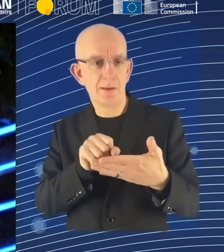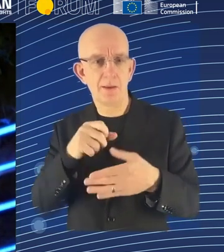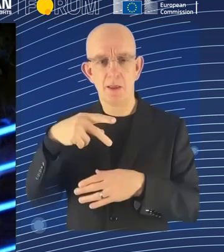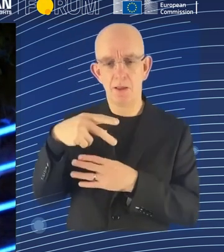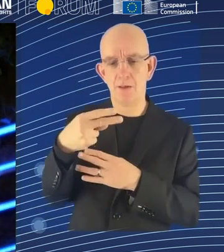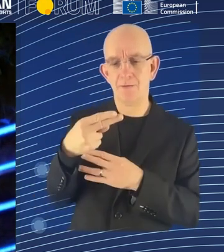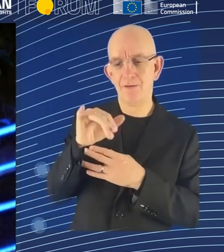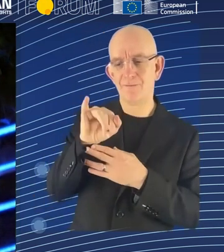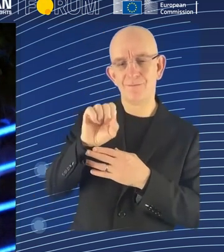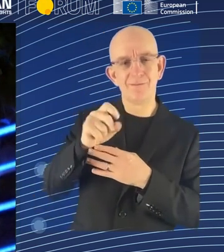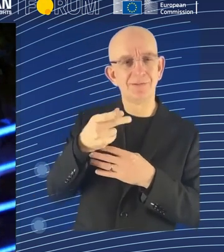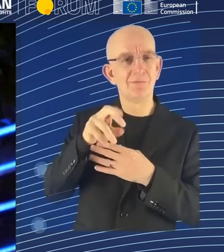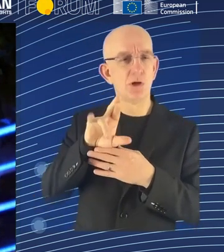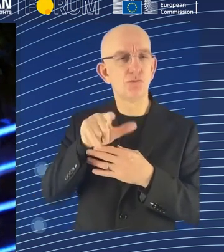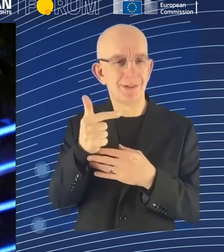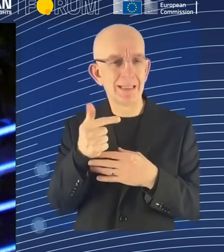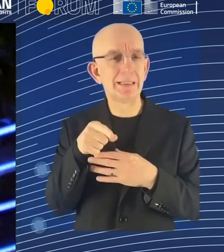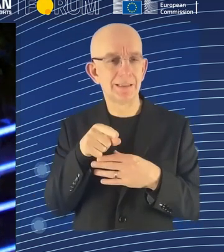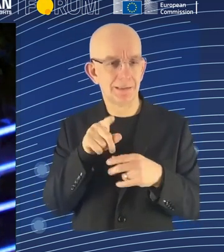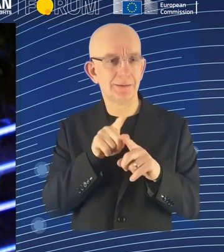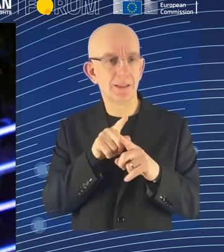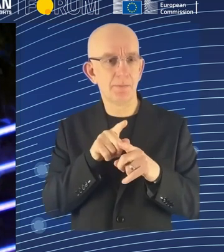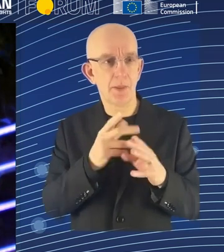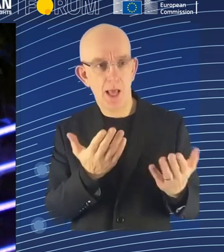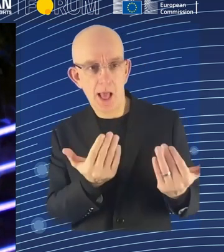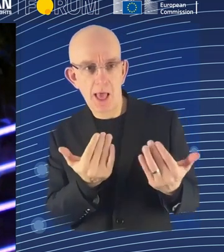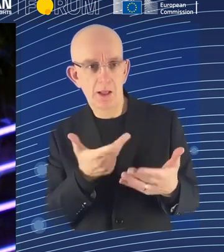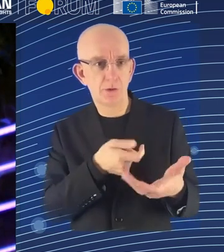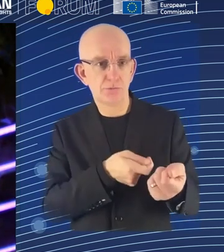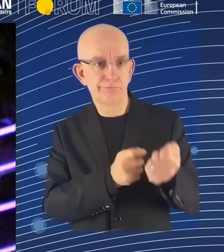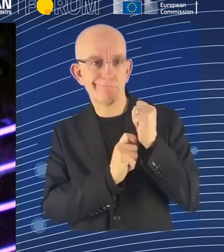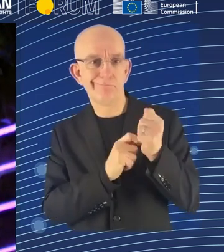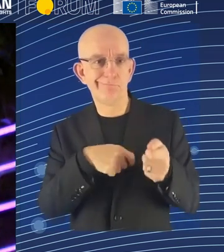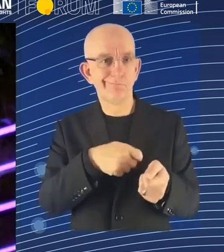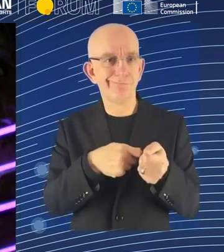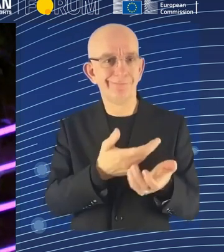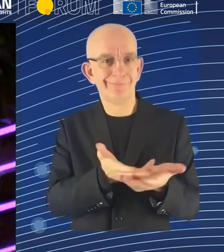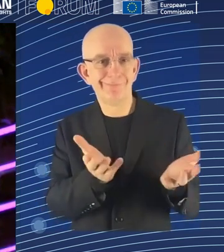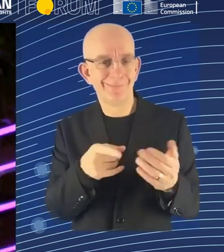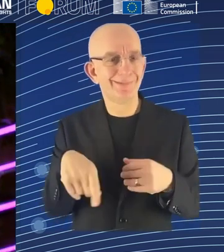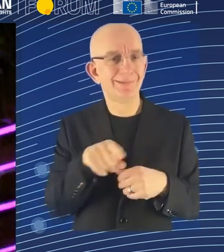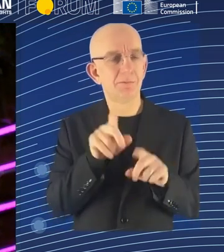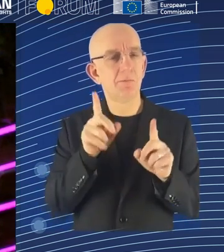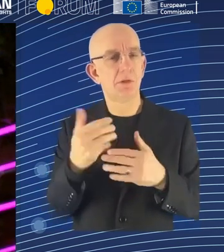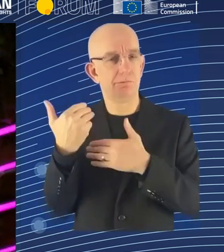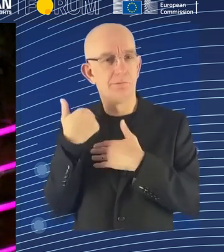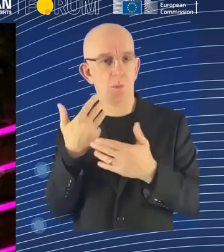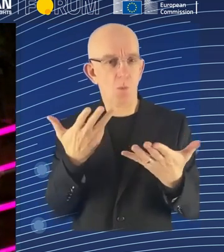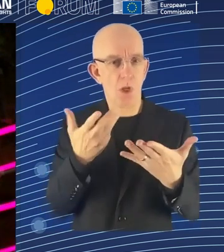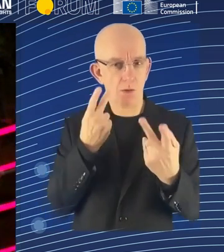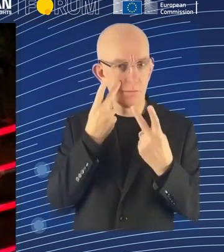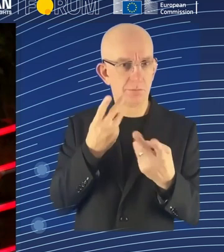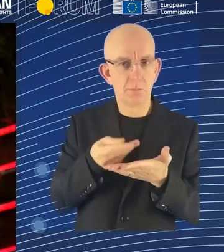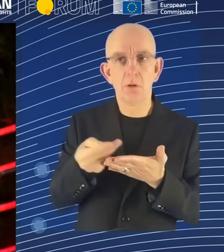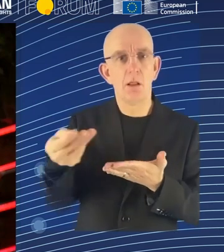really amplified by the new algorithms and the AI tools that we have. We should be really careful about that. But I think that's really